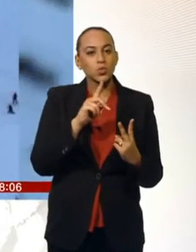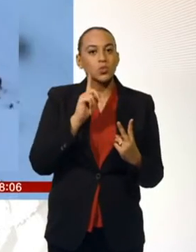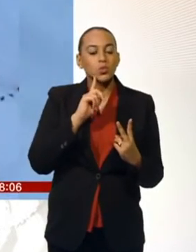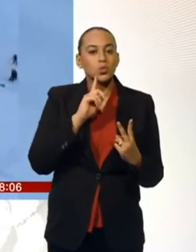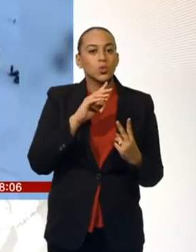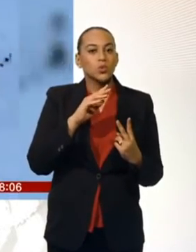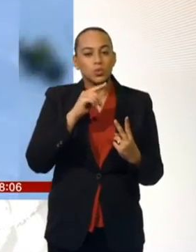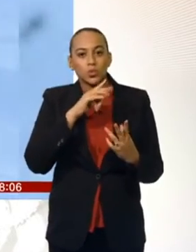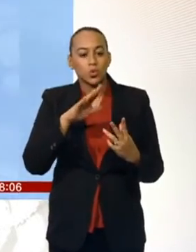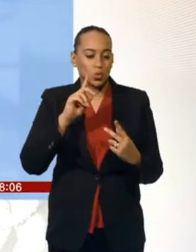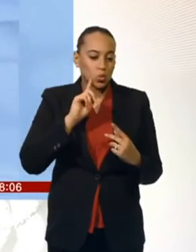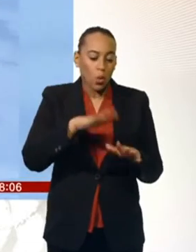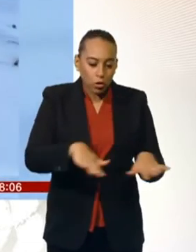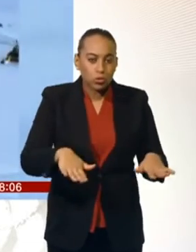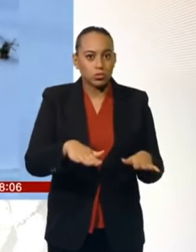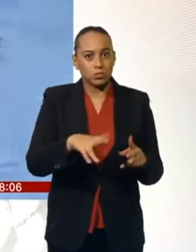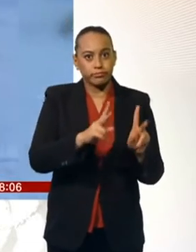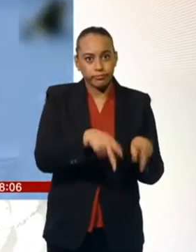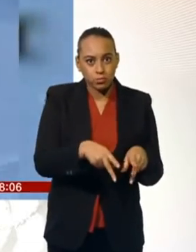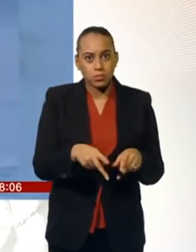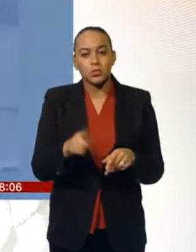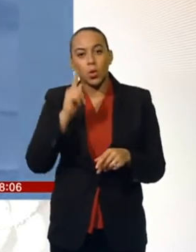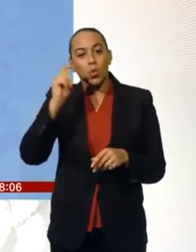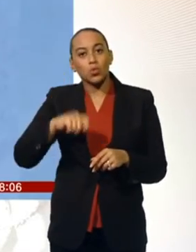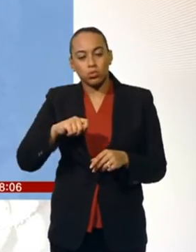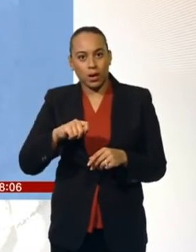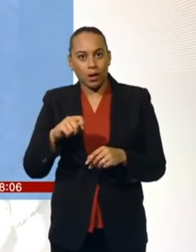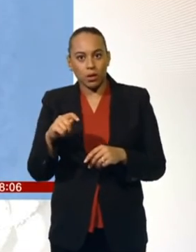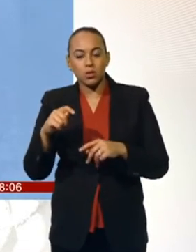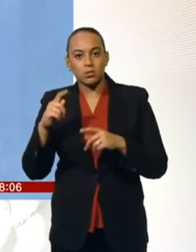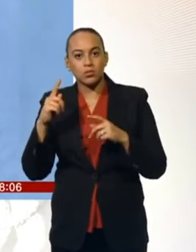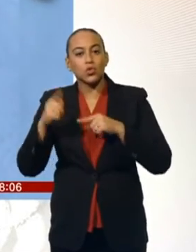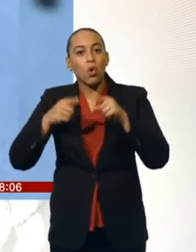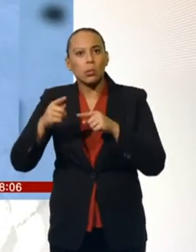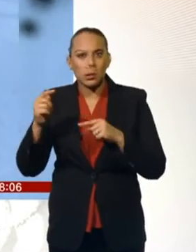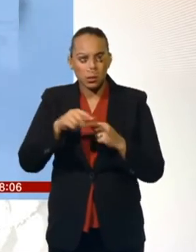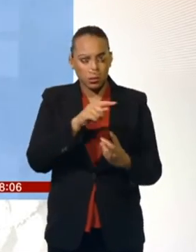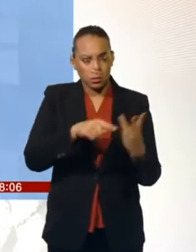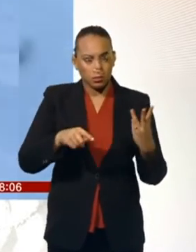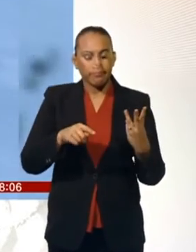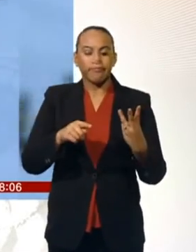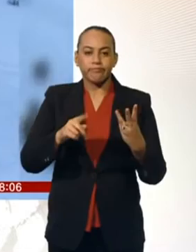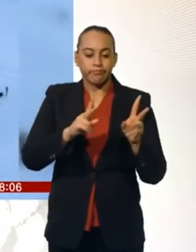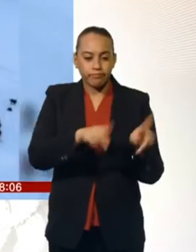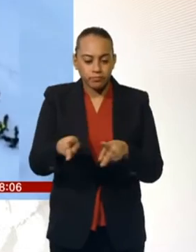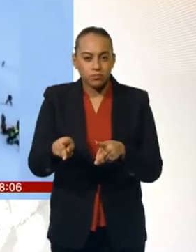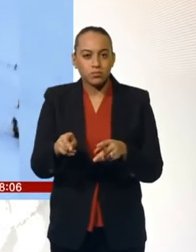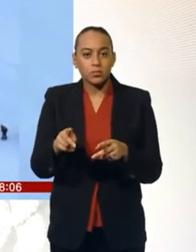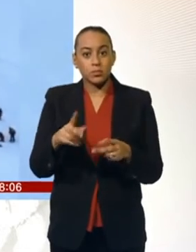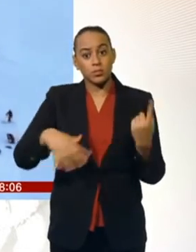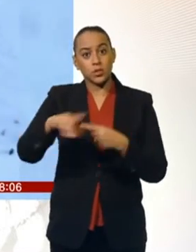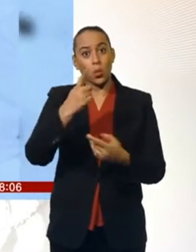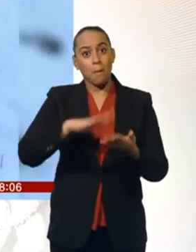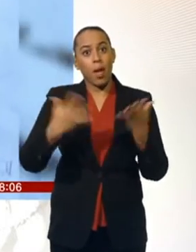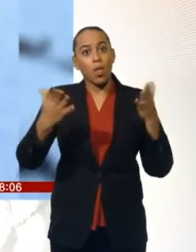and a Ukrainian tourist were killed while skiing near Le Des Alpes, the resort which had been closed to the public for a